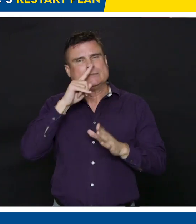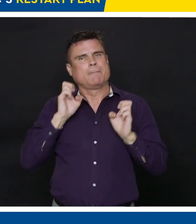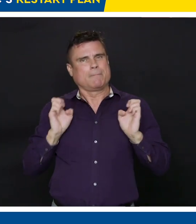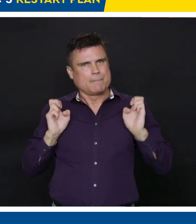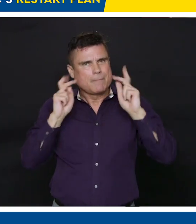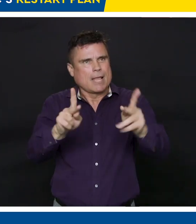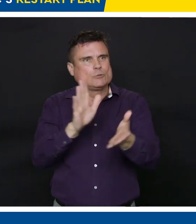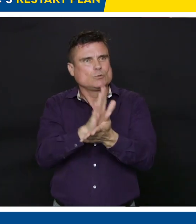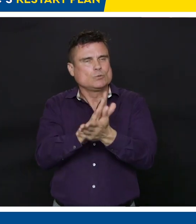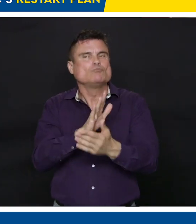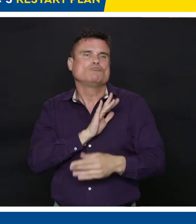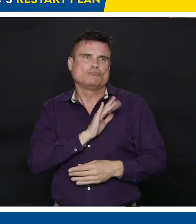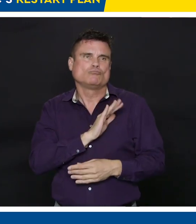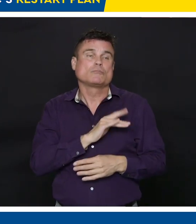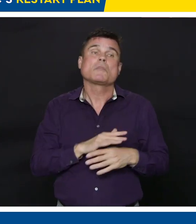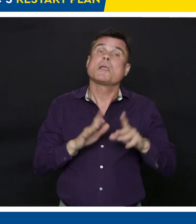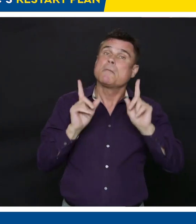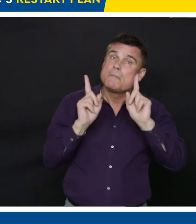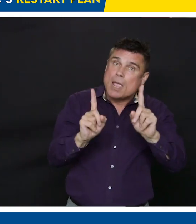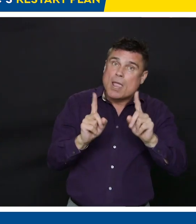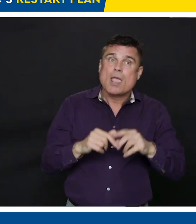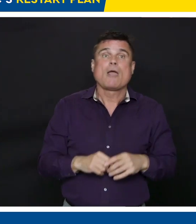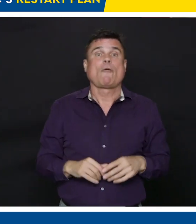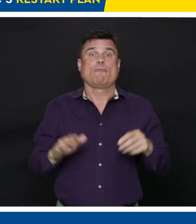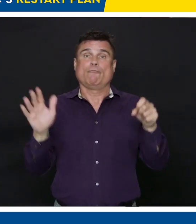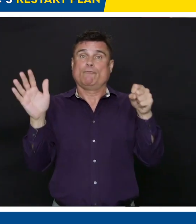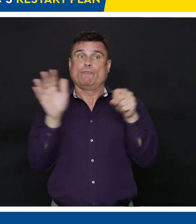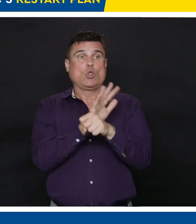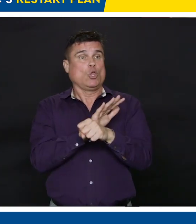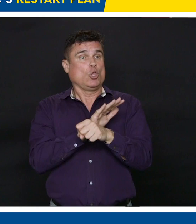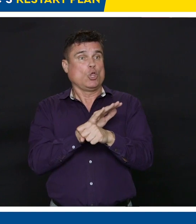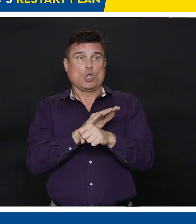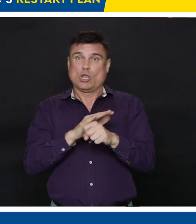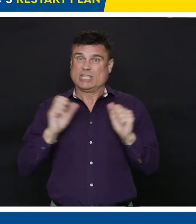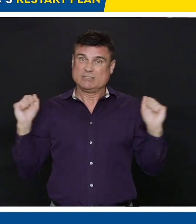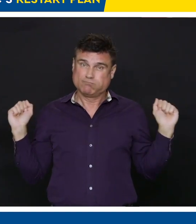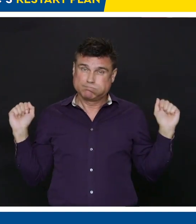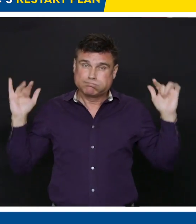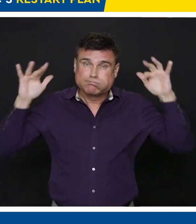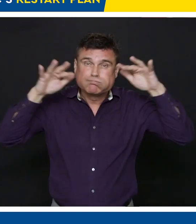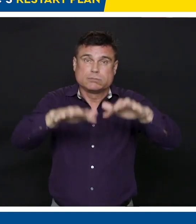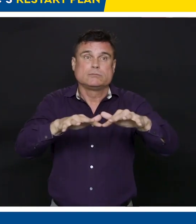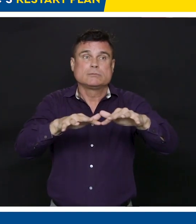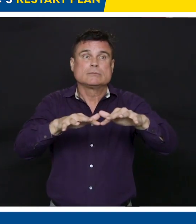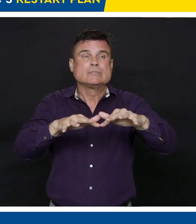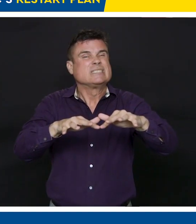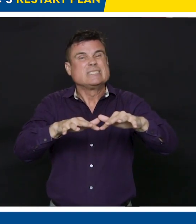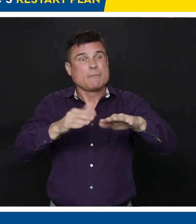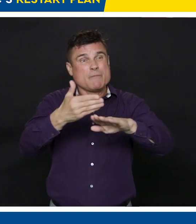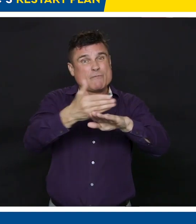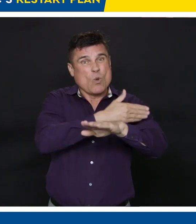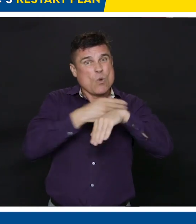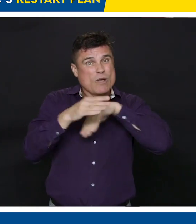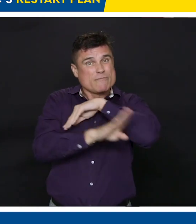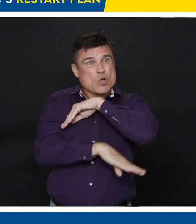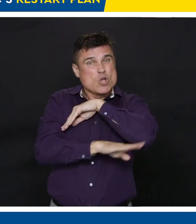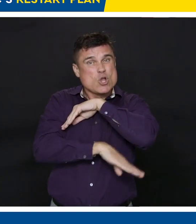participation until September, if at that time. Thank you, everyone. That's all the time we have. Thanks, everybody.